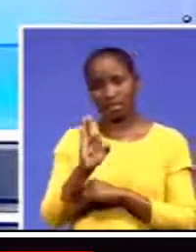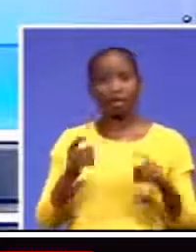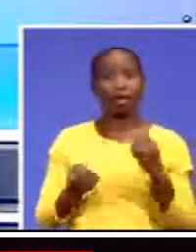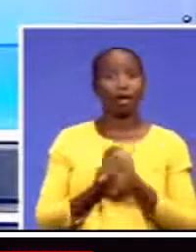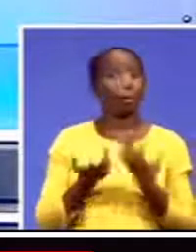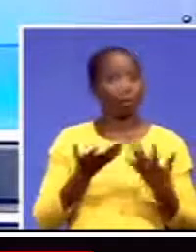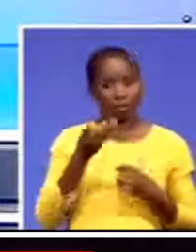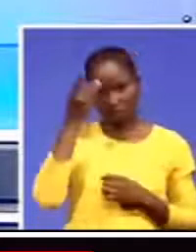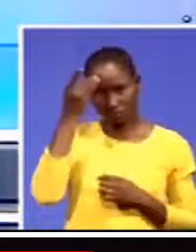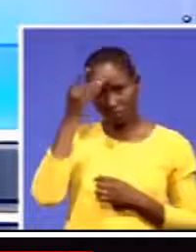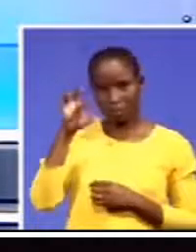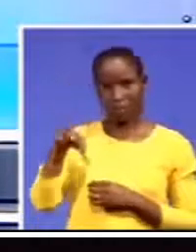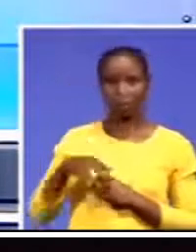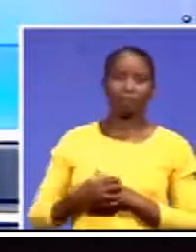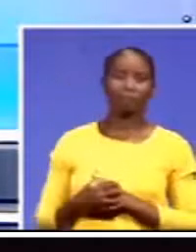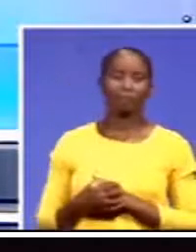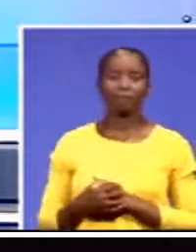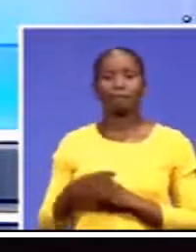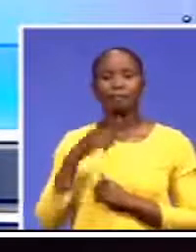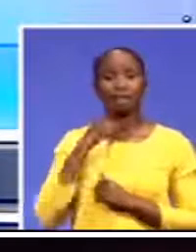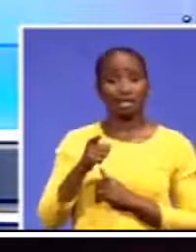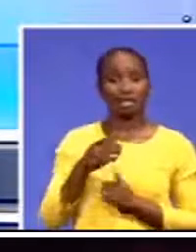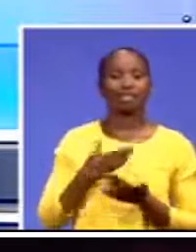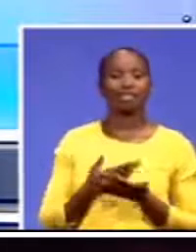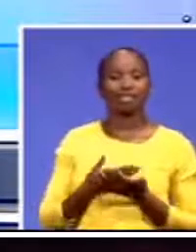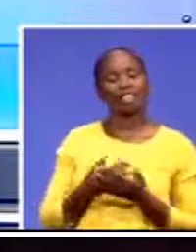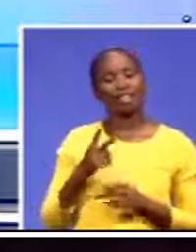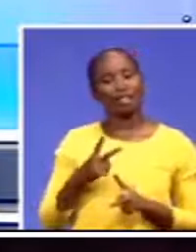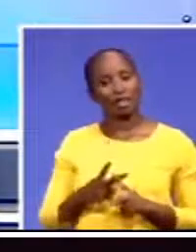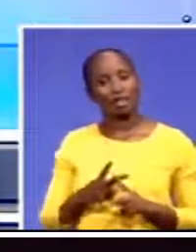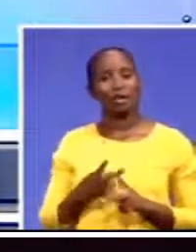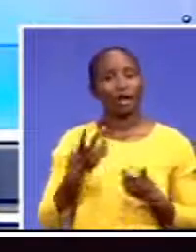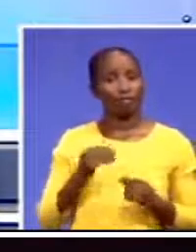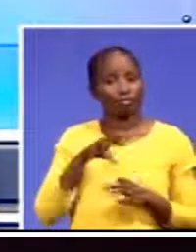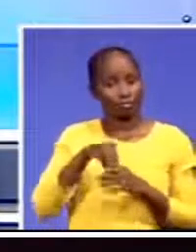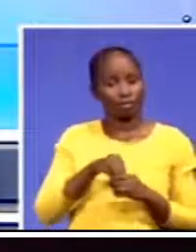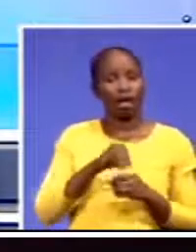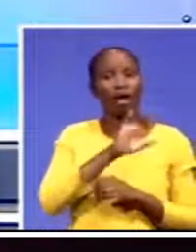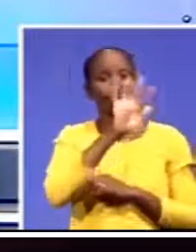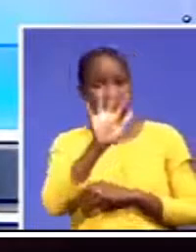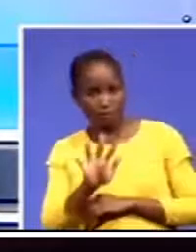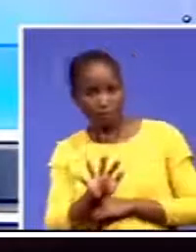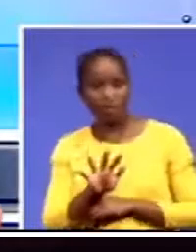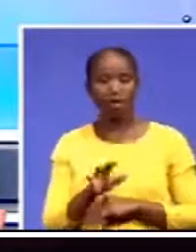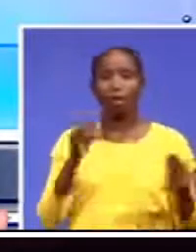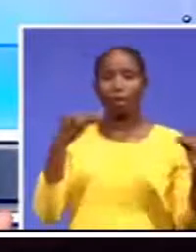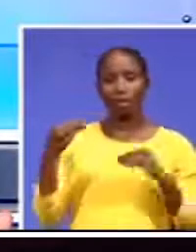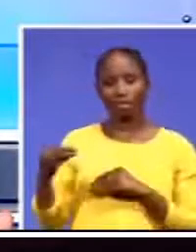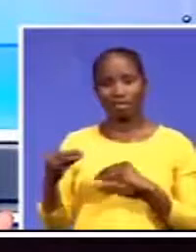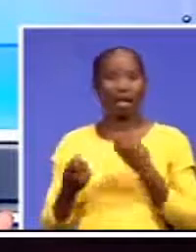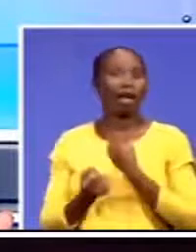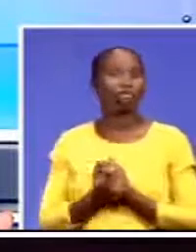traders a chance to claim their peace of the African market pie. But what does it take? Let's take a look at some